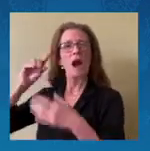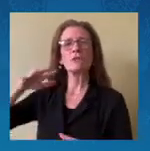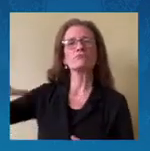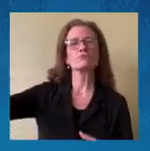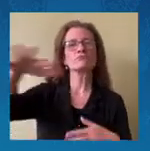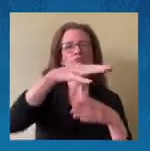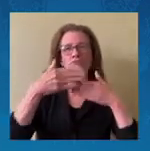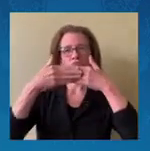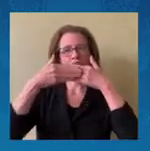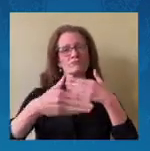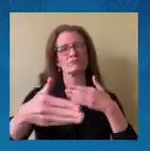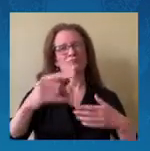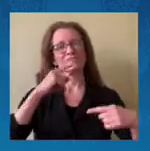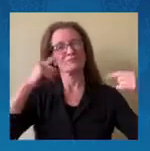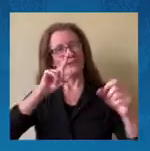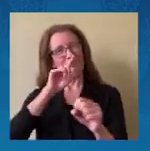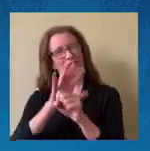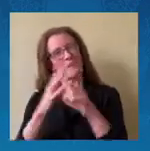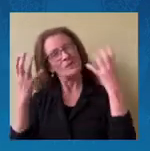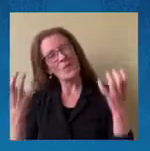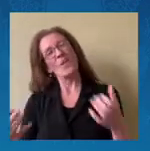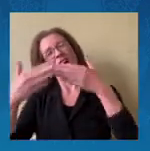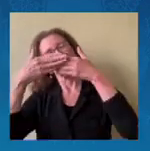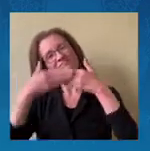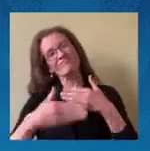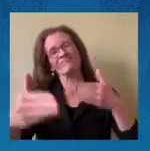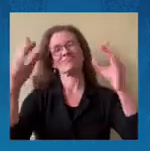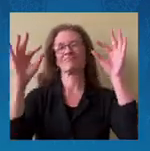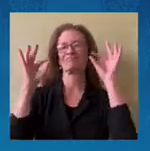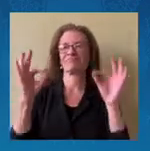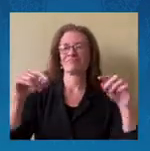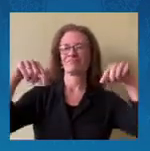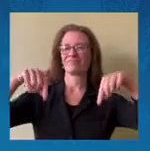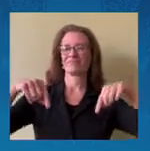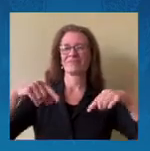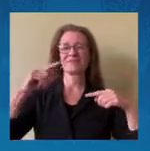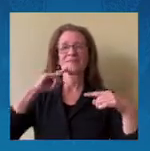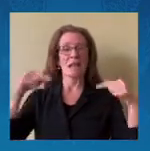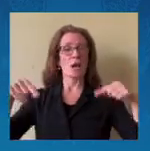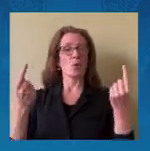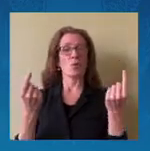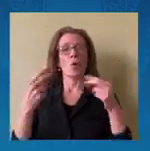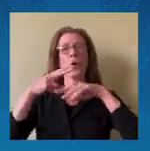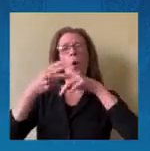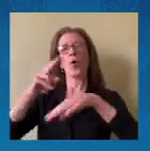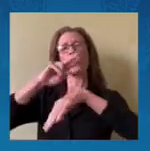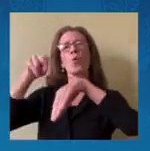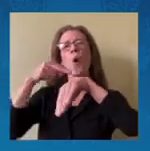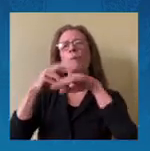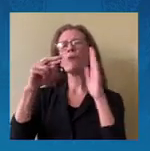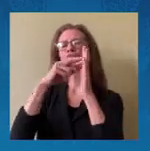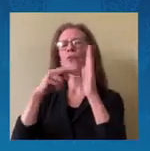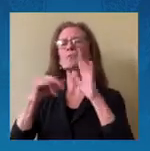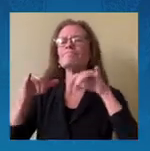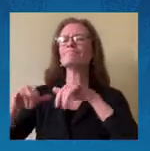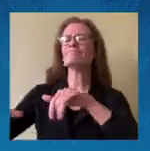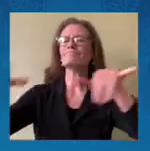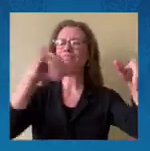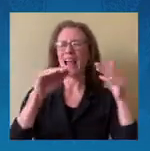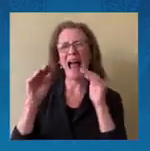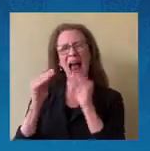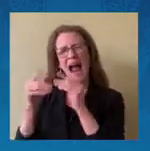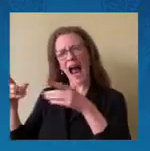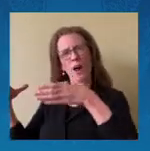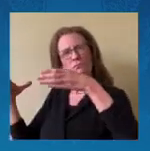And going forward. So the first topic. On norms and rules. Is essentially. How do we. Modernize. The norms and